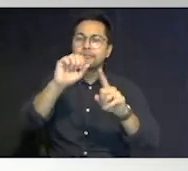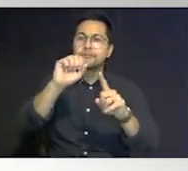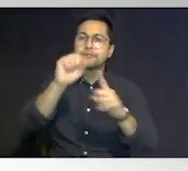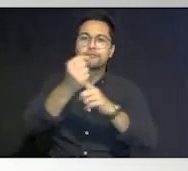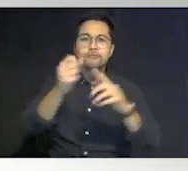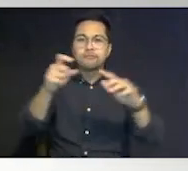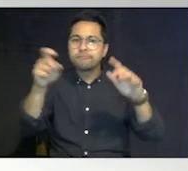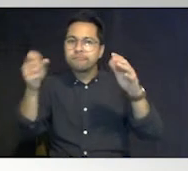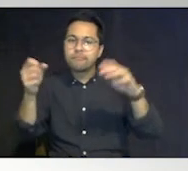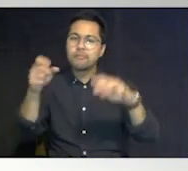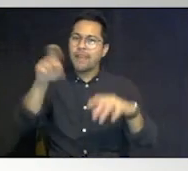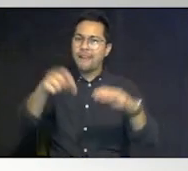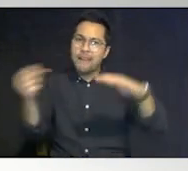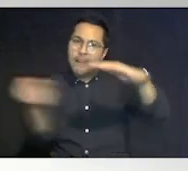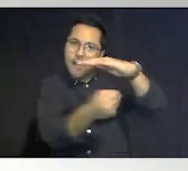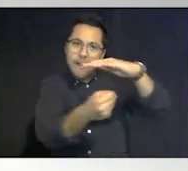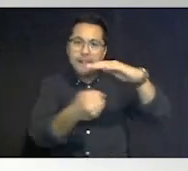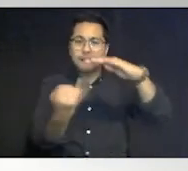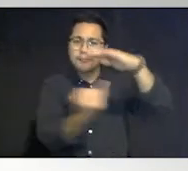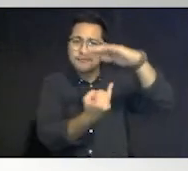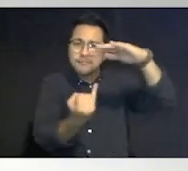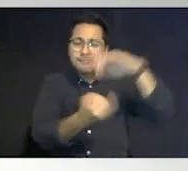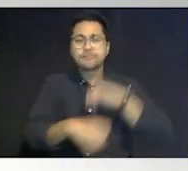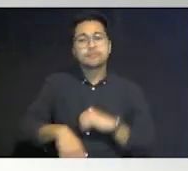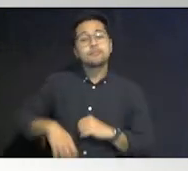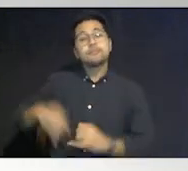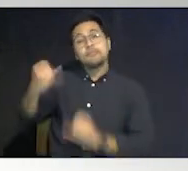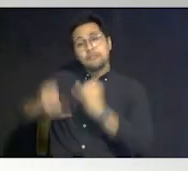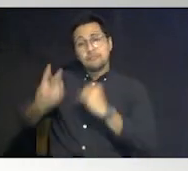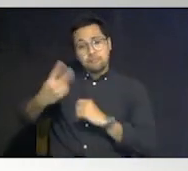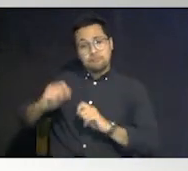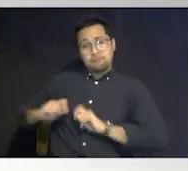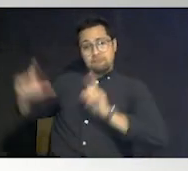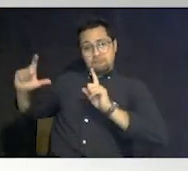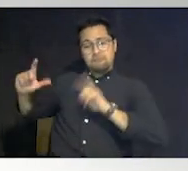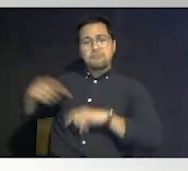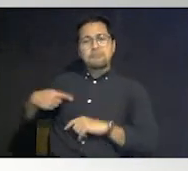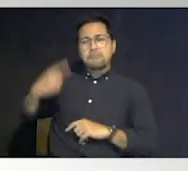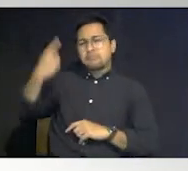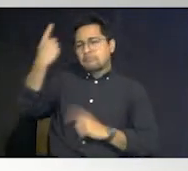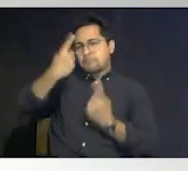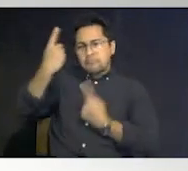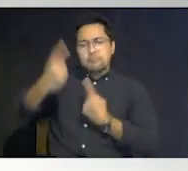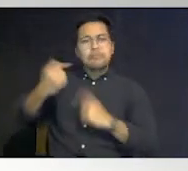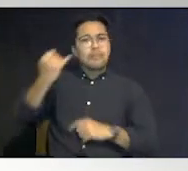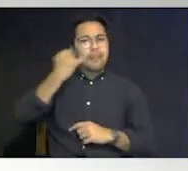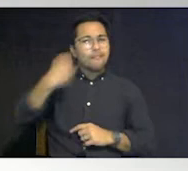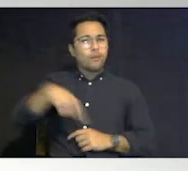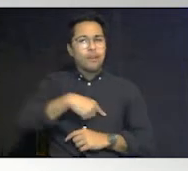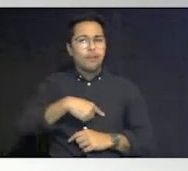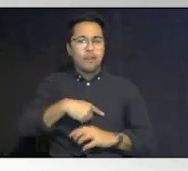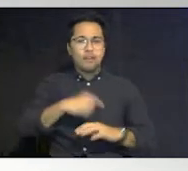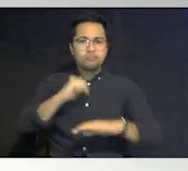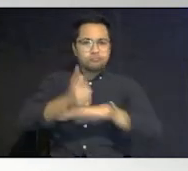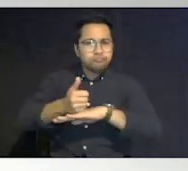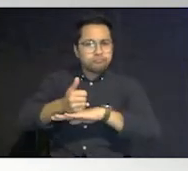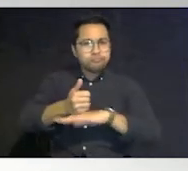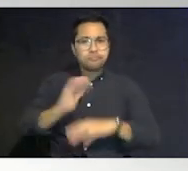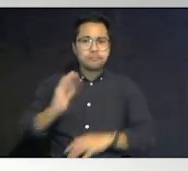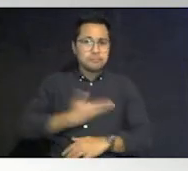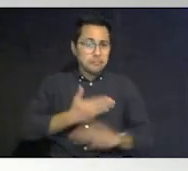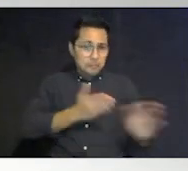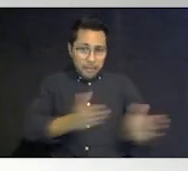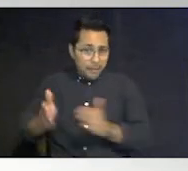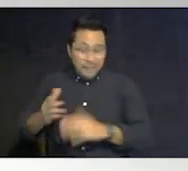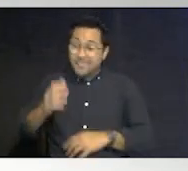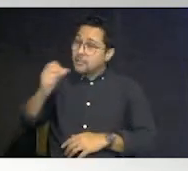um the last two slides have really highlighted the things we should think about as we're thinking about putting together our plan not all of them will